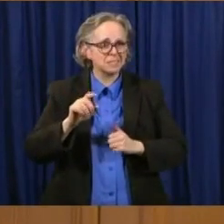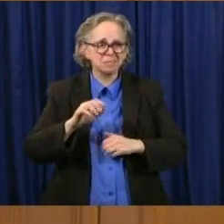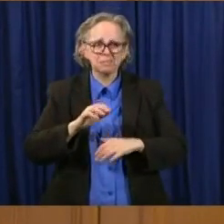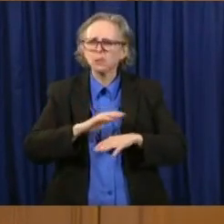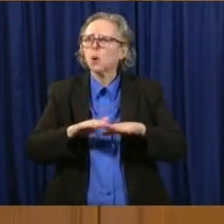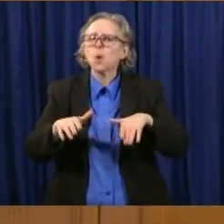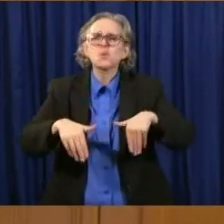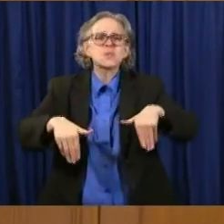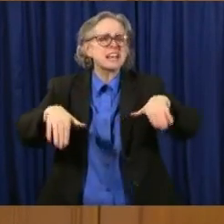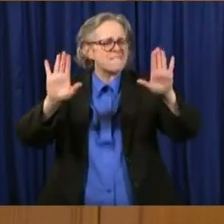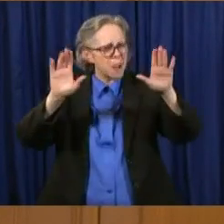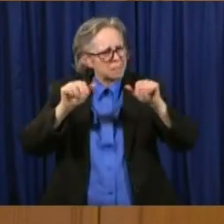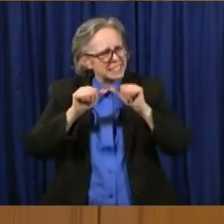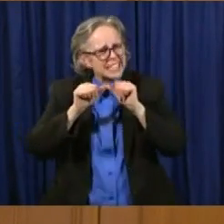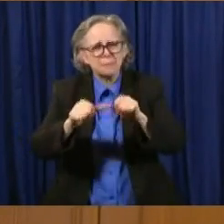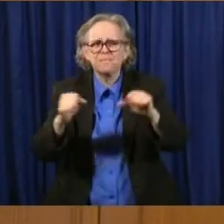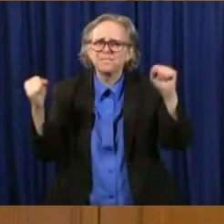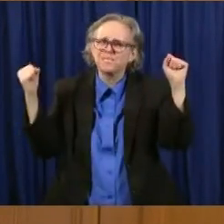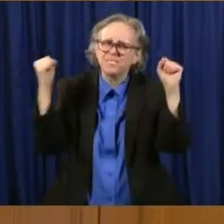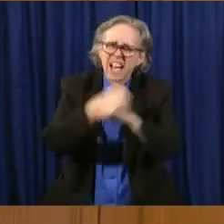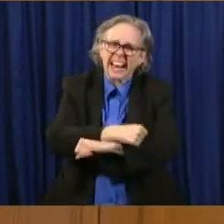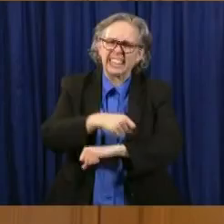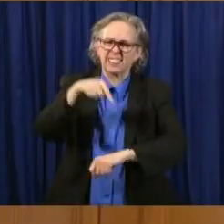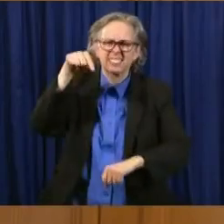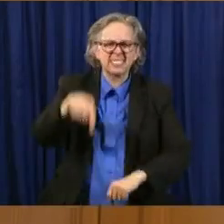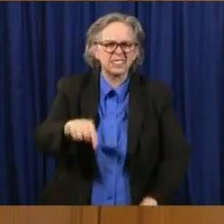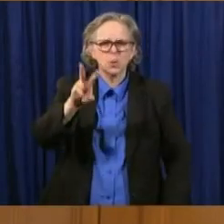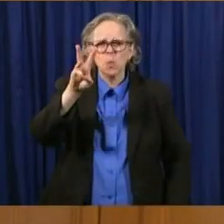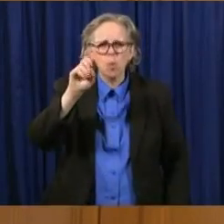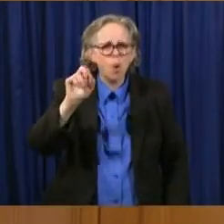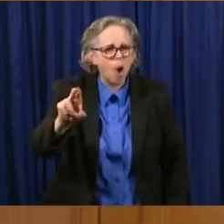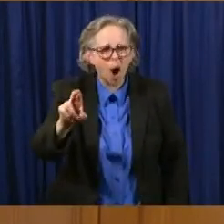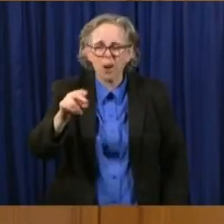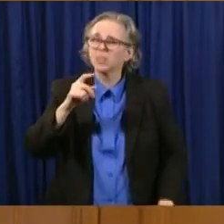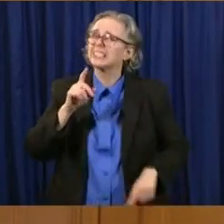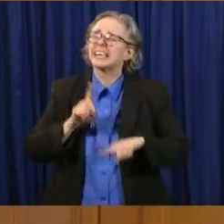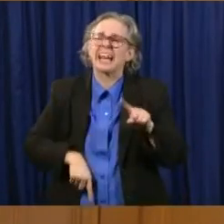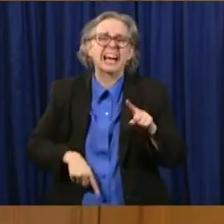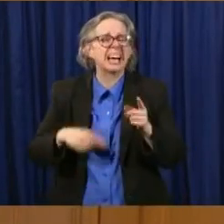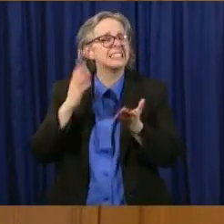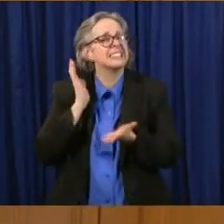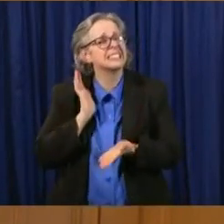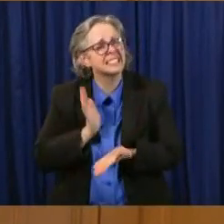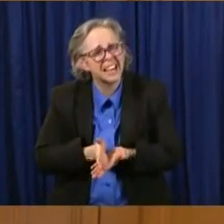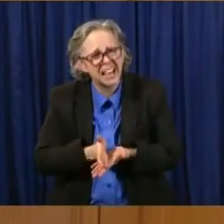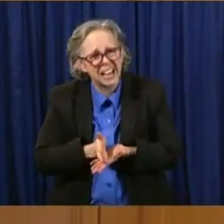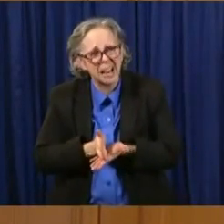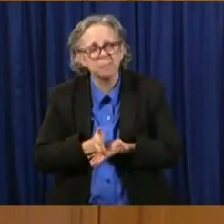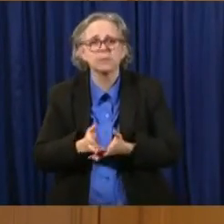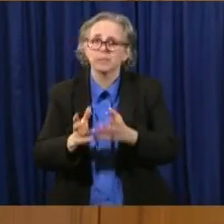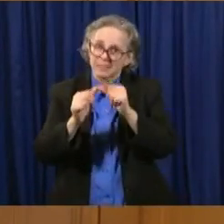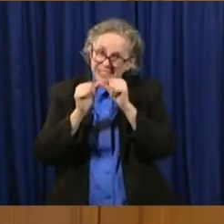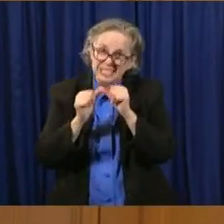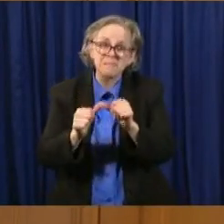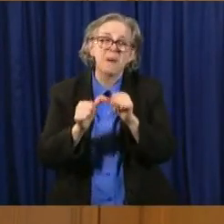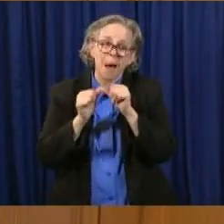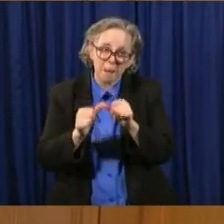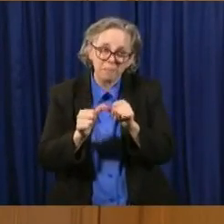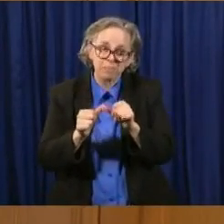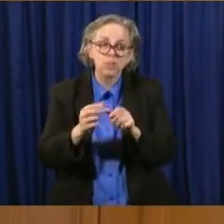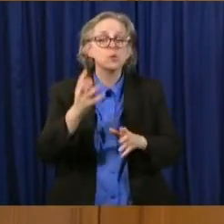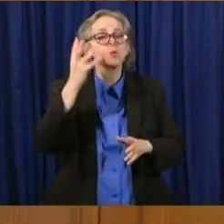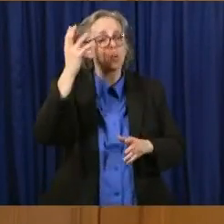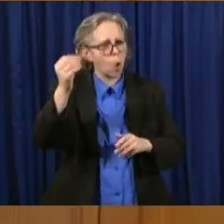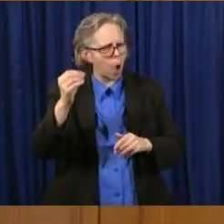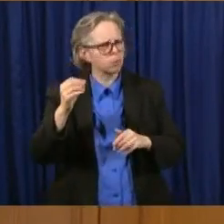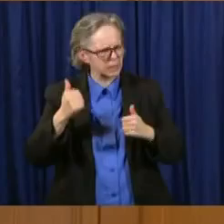Ohioans. You cannot stop. You have to keep, even as we go about, and we can move about. We can go for a walk. We